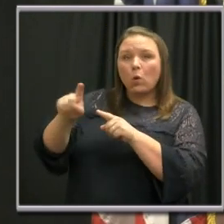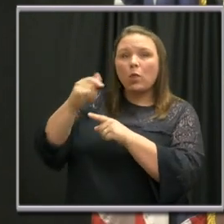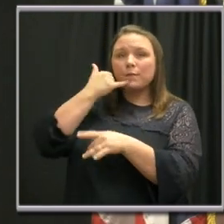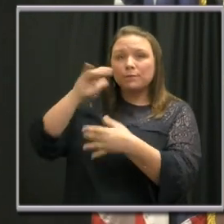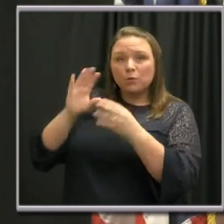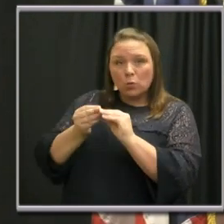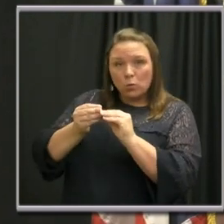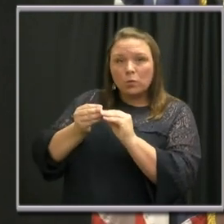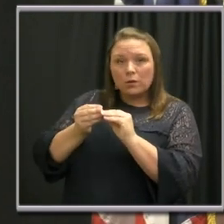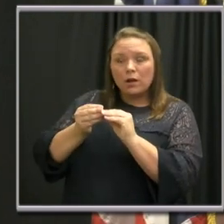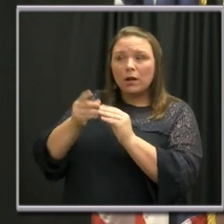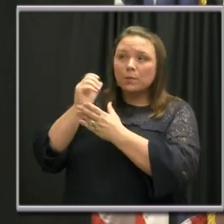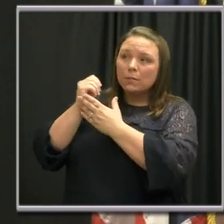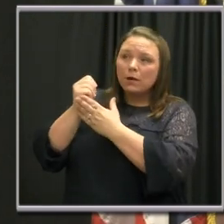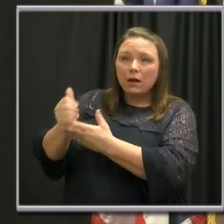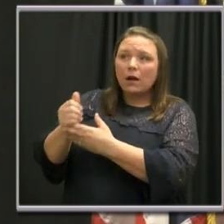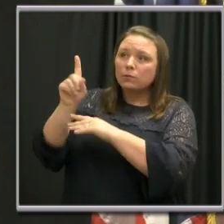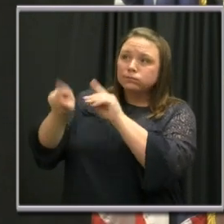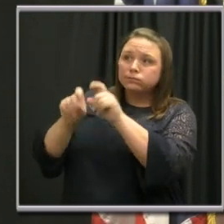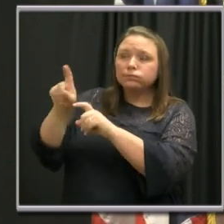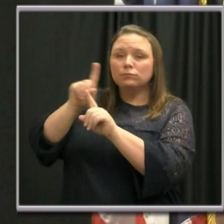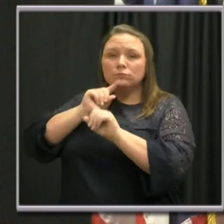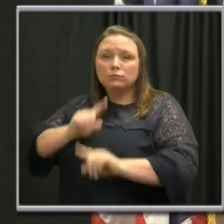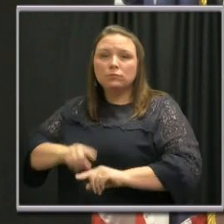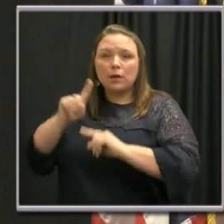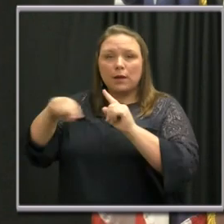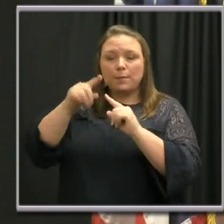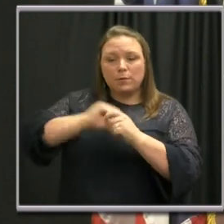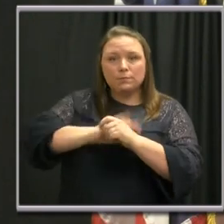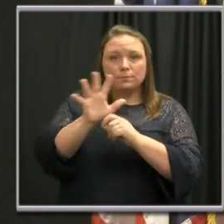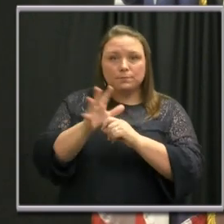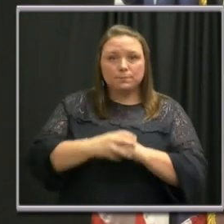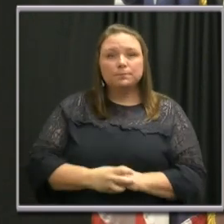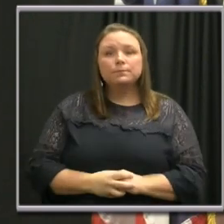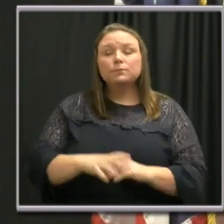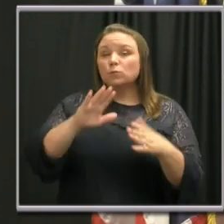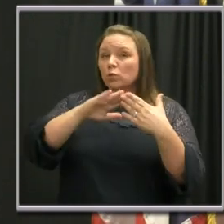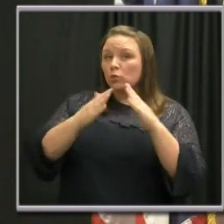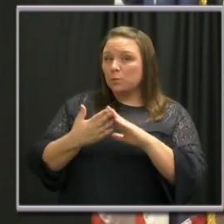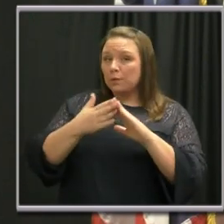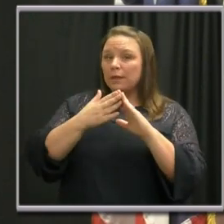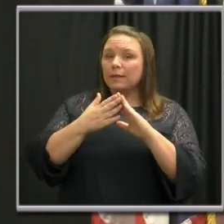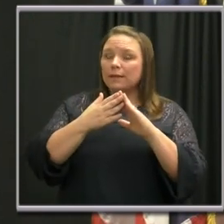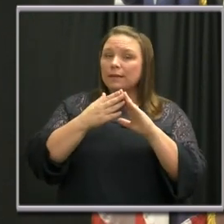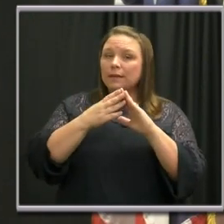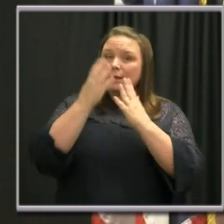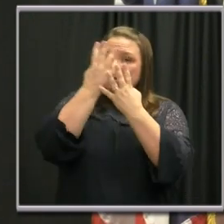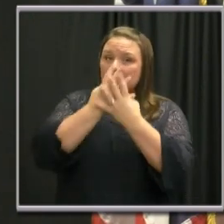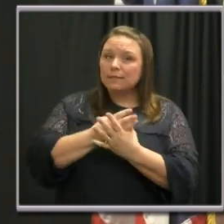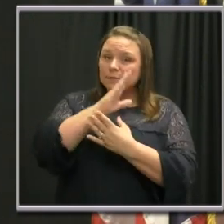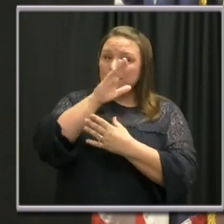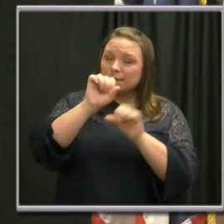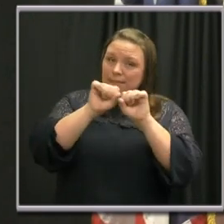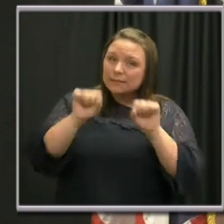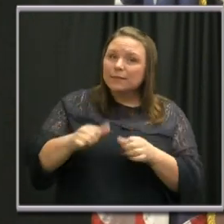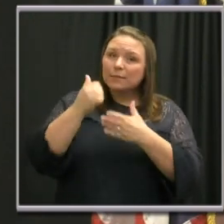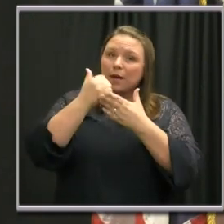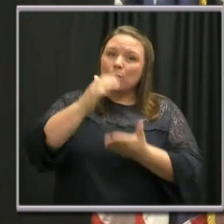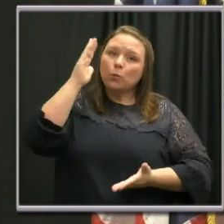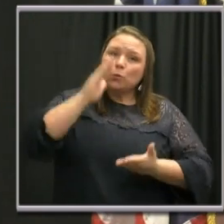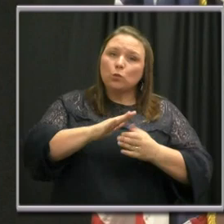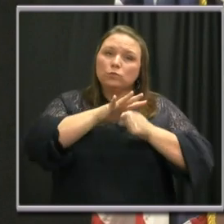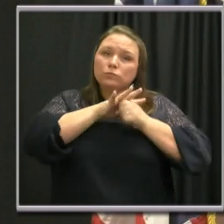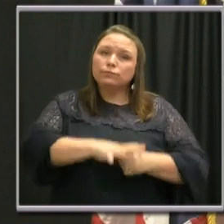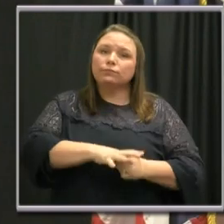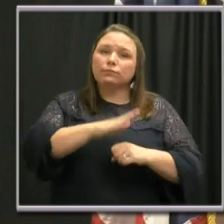hotline for guidance regarding this virus. The community assessment system is helping ease the pressure on our hospital